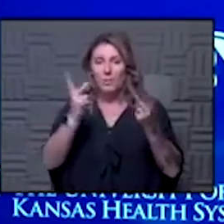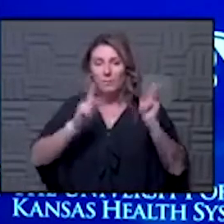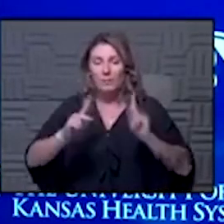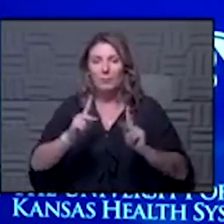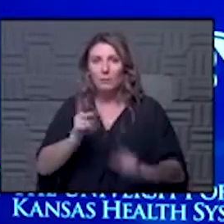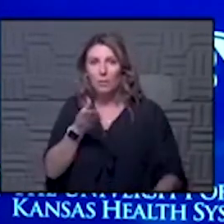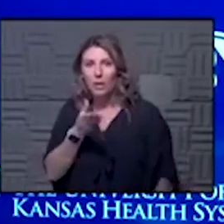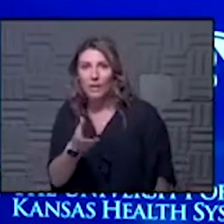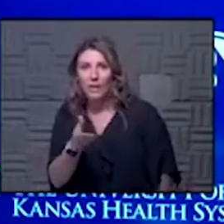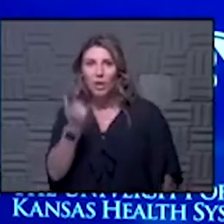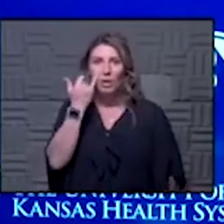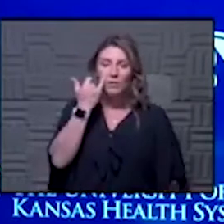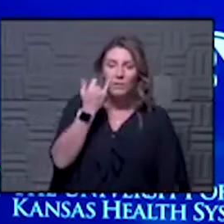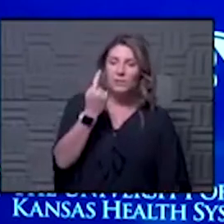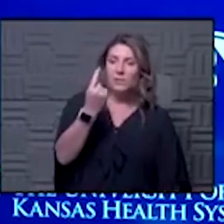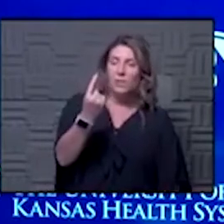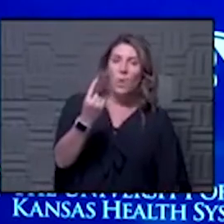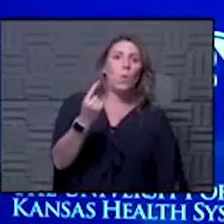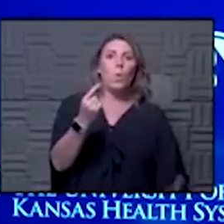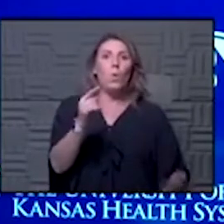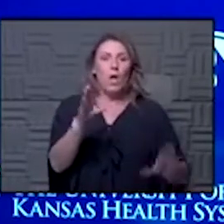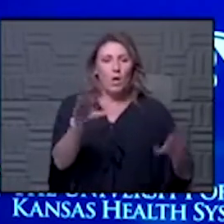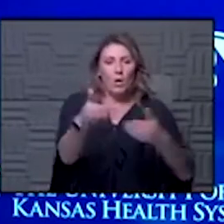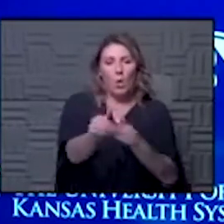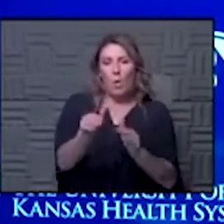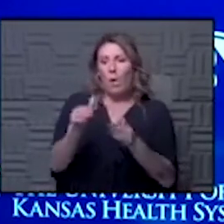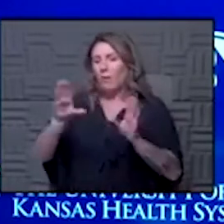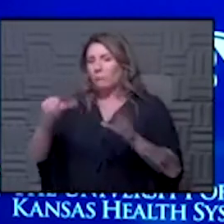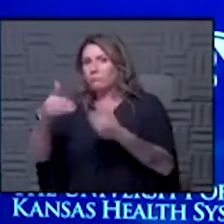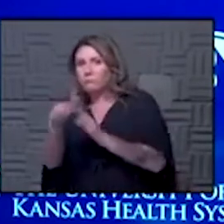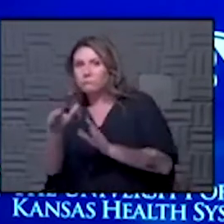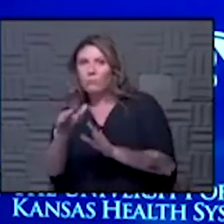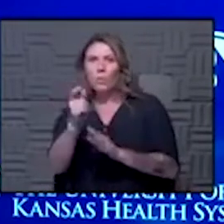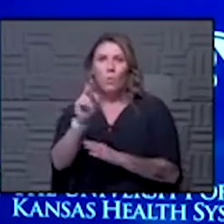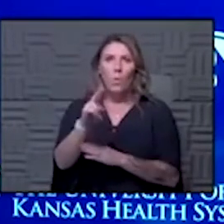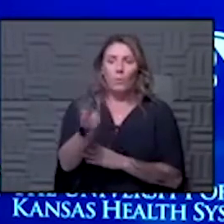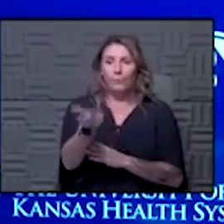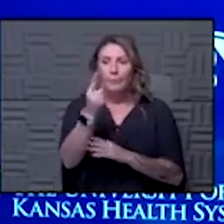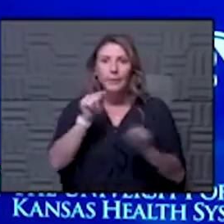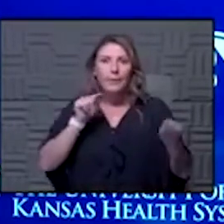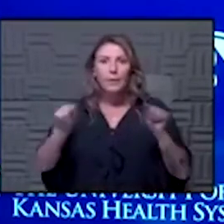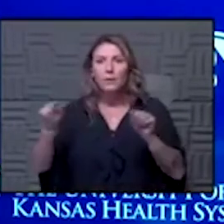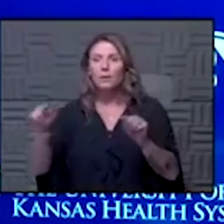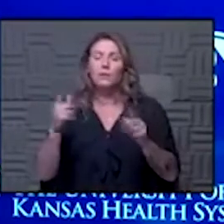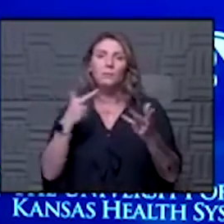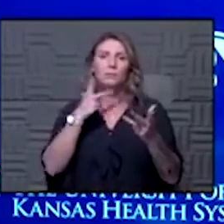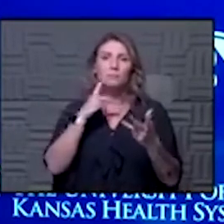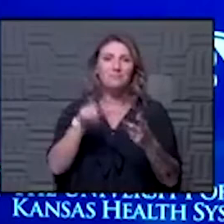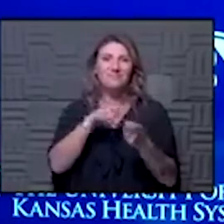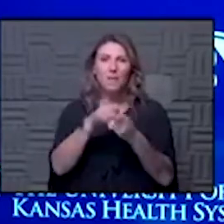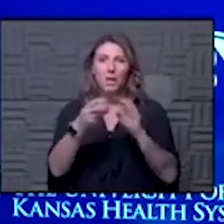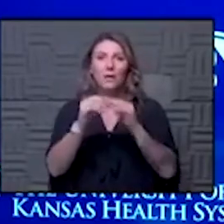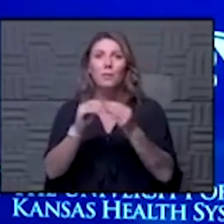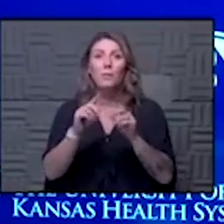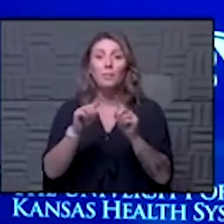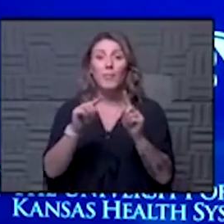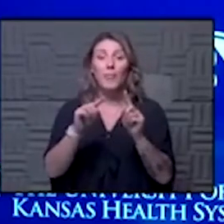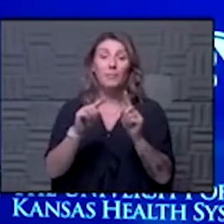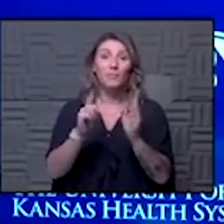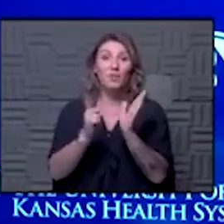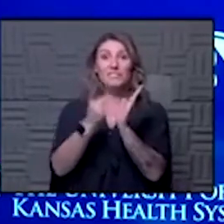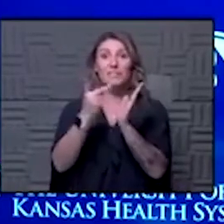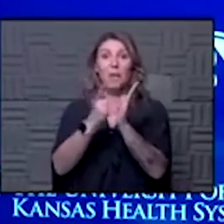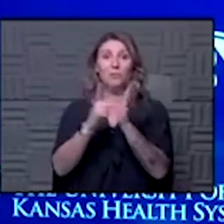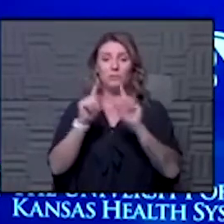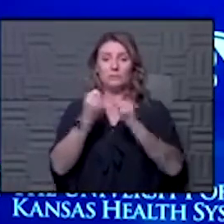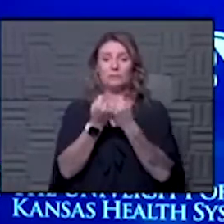if your bubble is covering one quarter two quarters three quarters it's hard to say exactly what the number is going to be but i think you start putting you know if you get a doubles team in